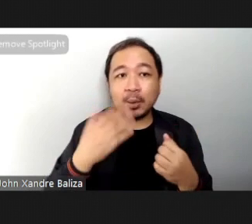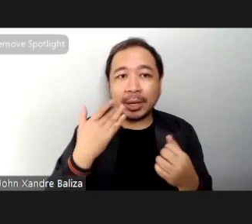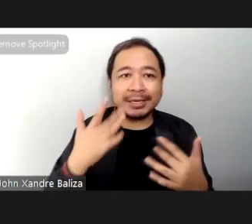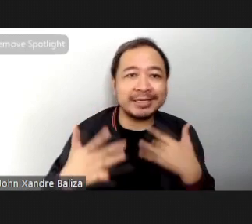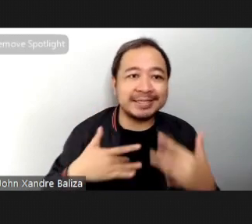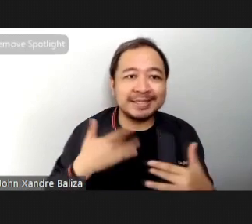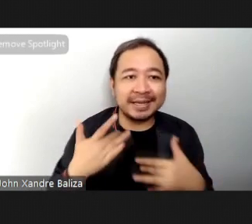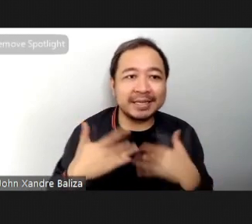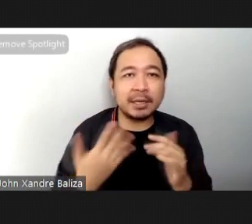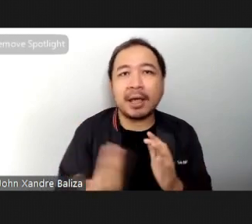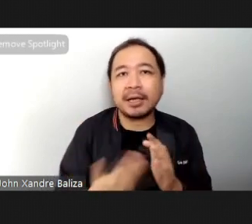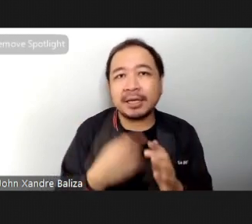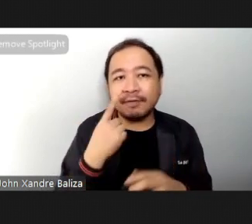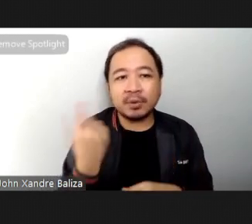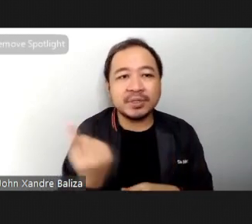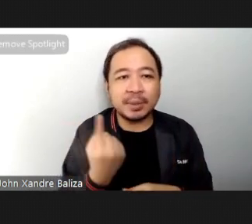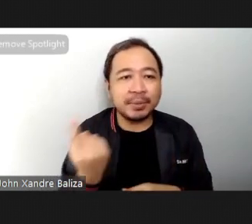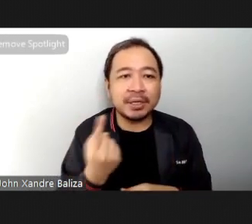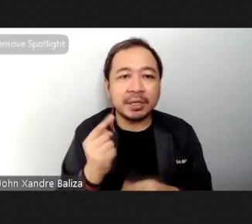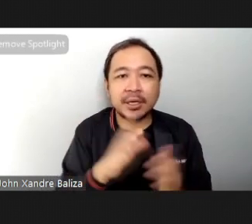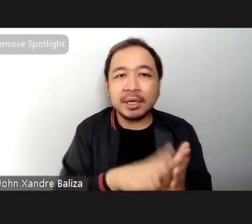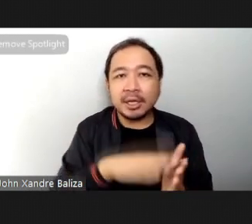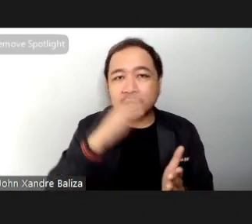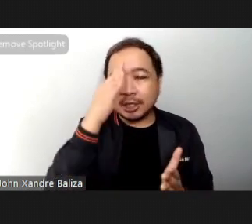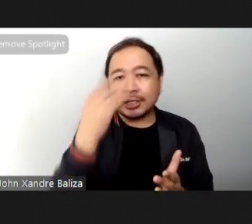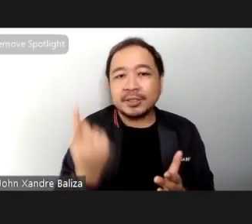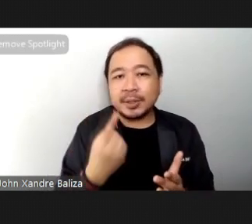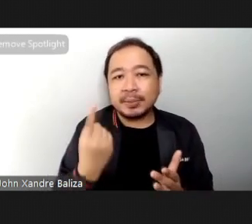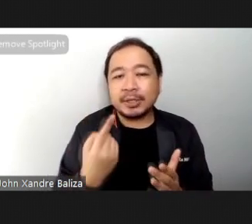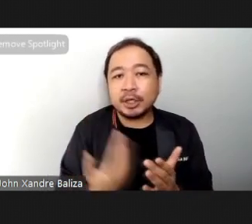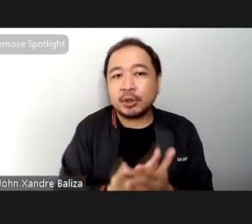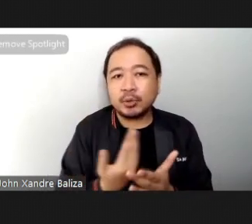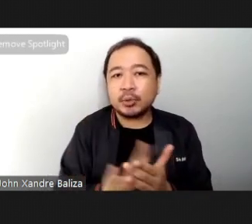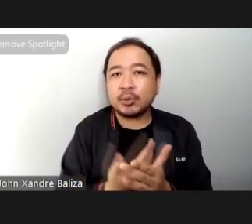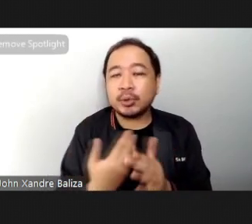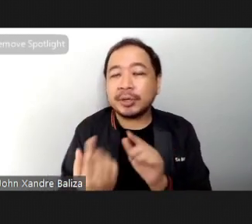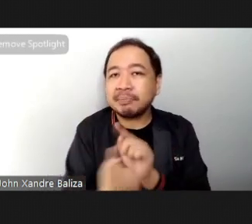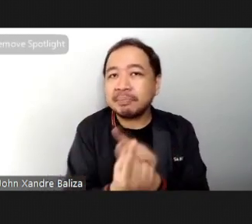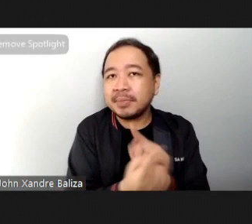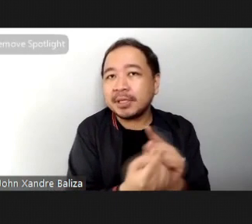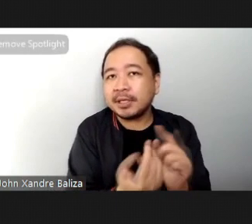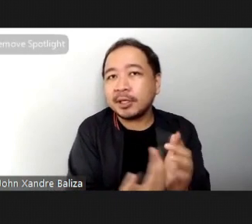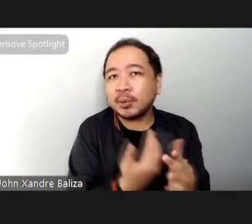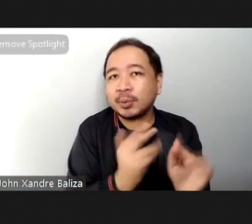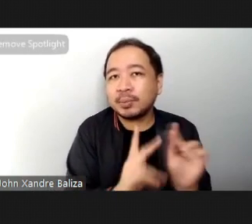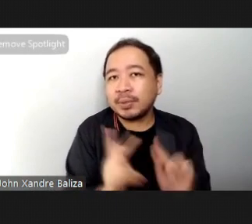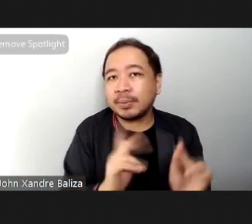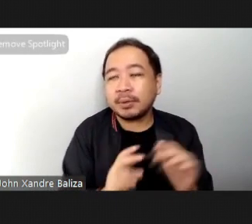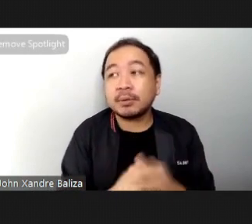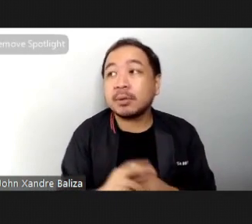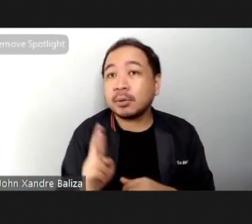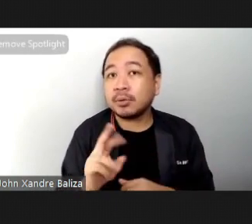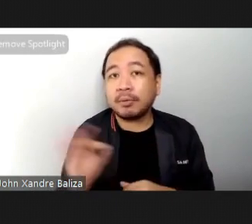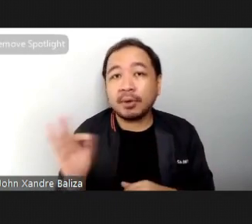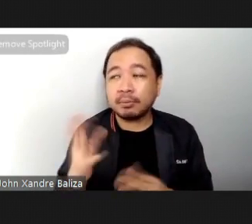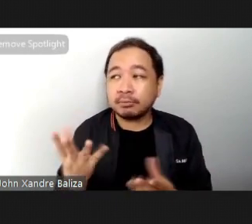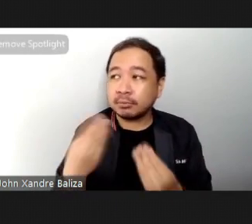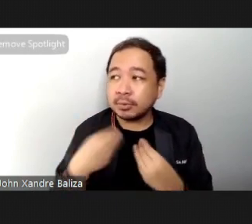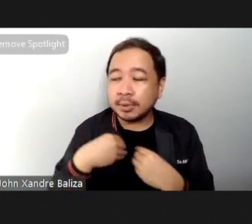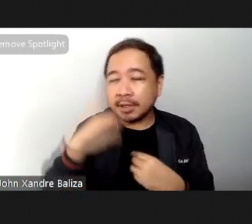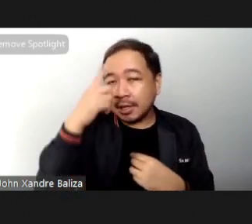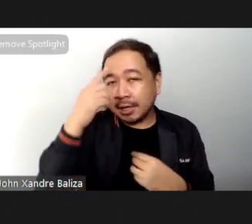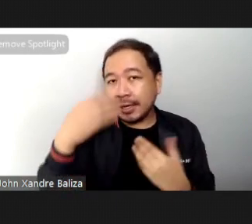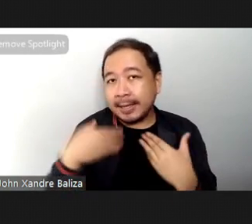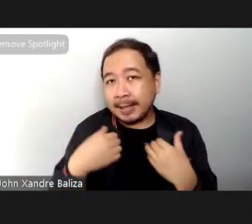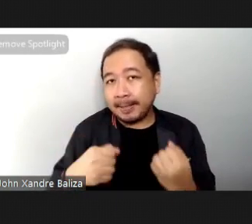excited again for something learning something new and connecting with new people so road flow provides the mental health benefits as an